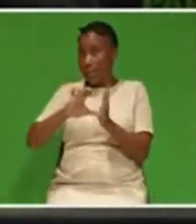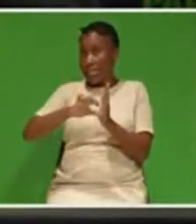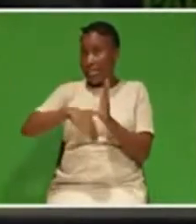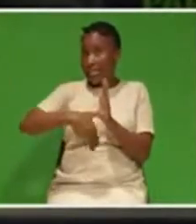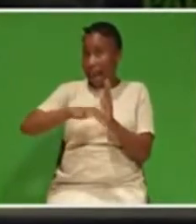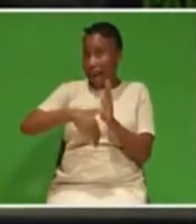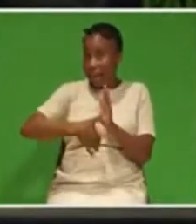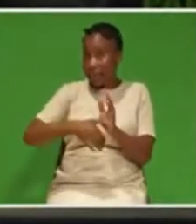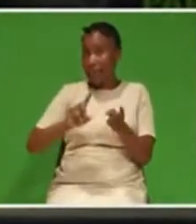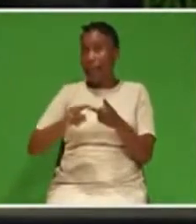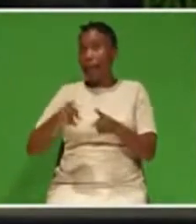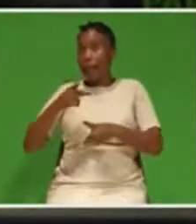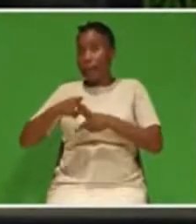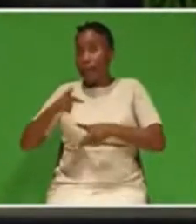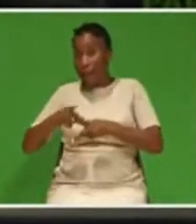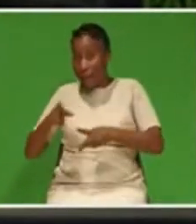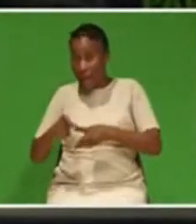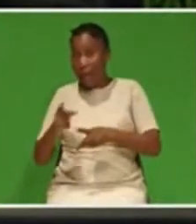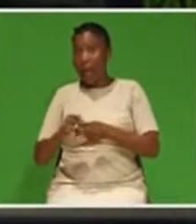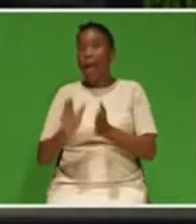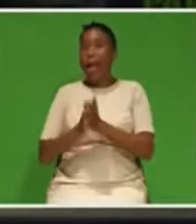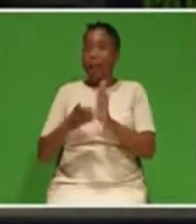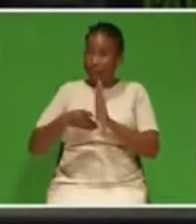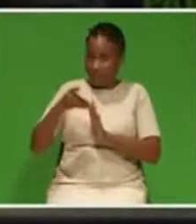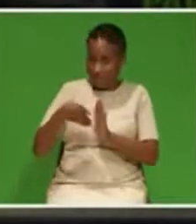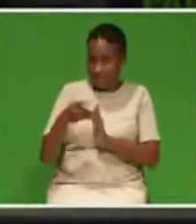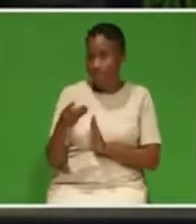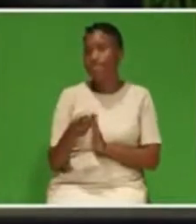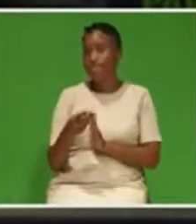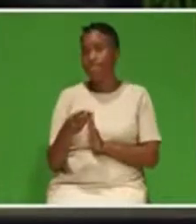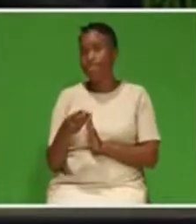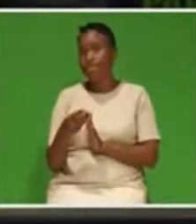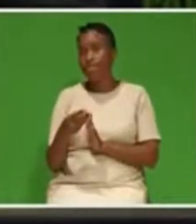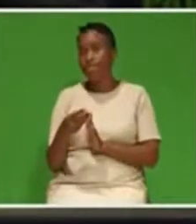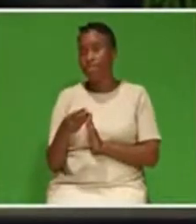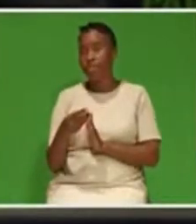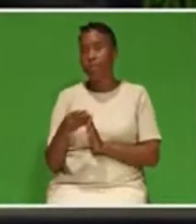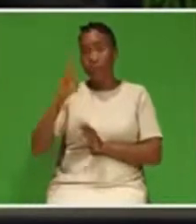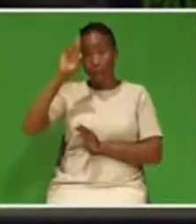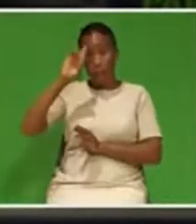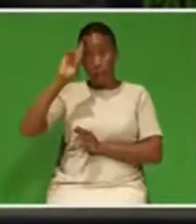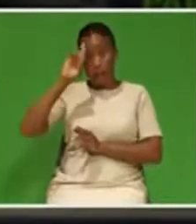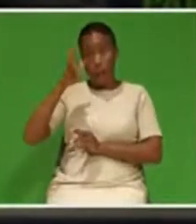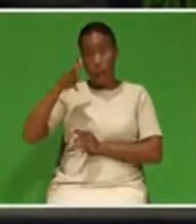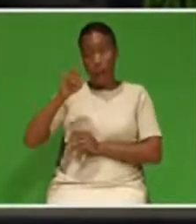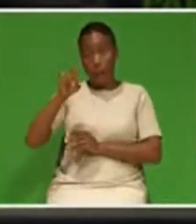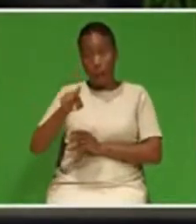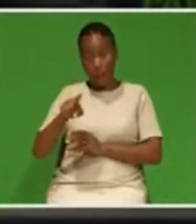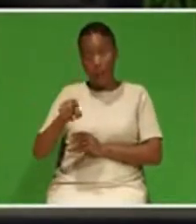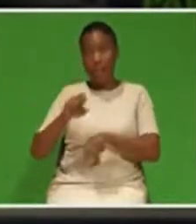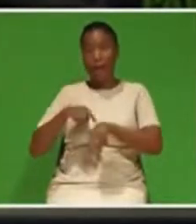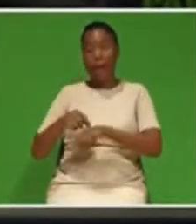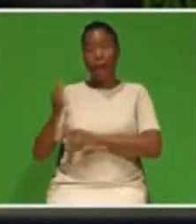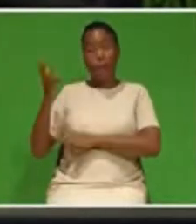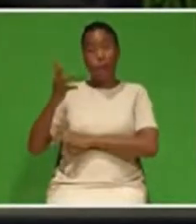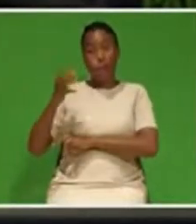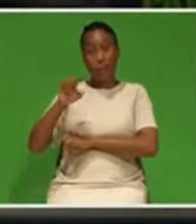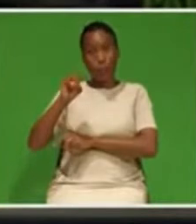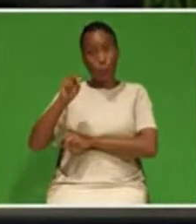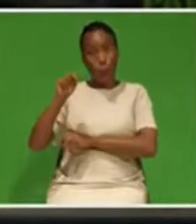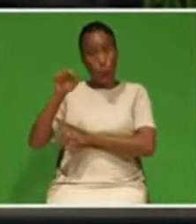and to implement infrastructure projects. You will recall that in the State of the Nation address, I